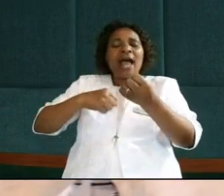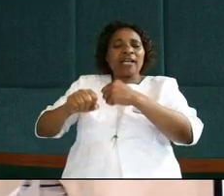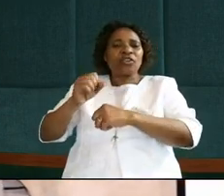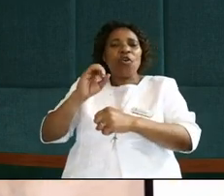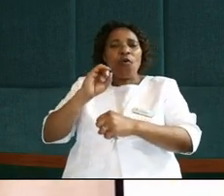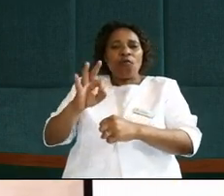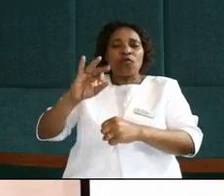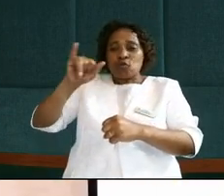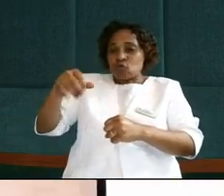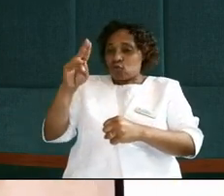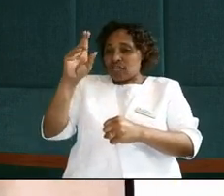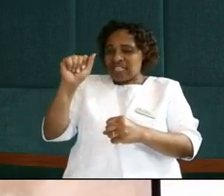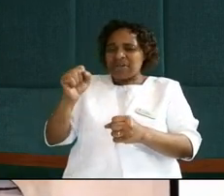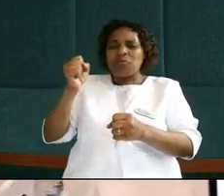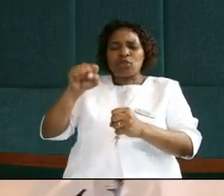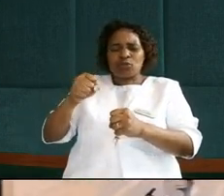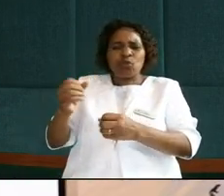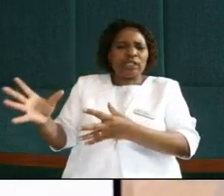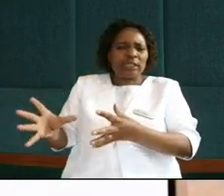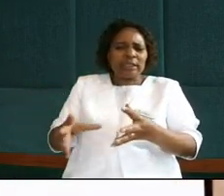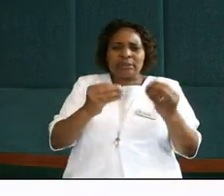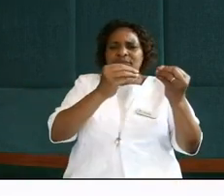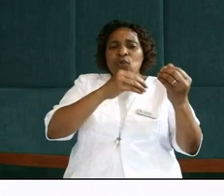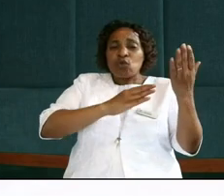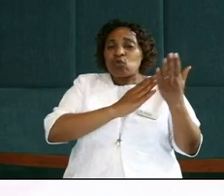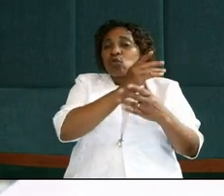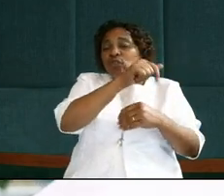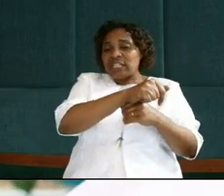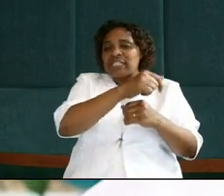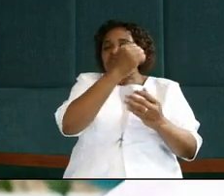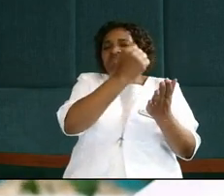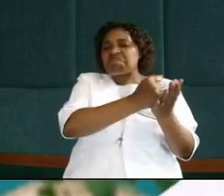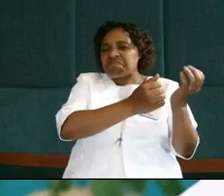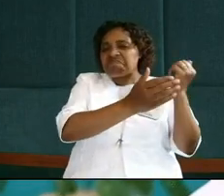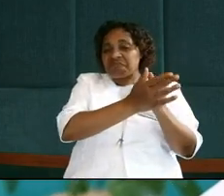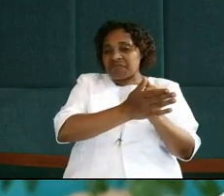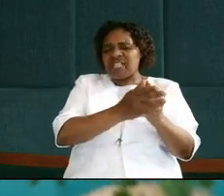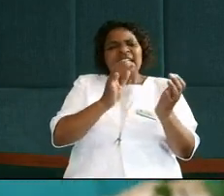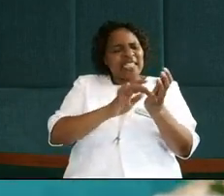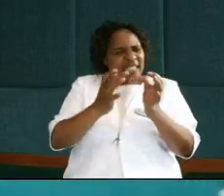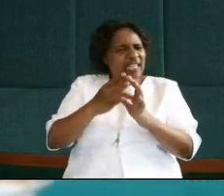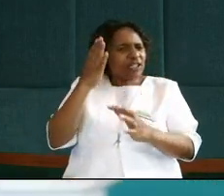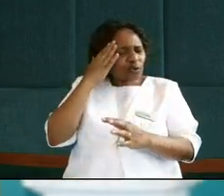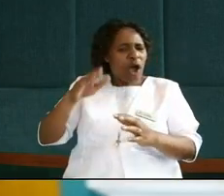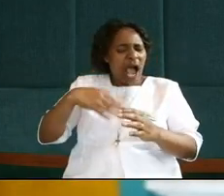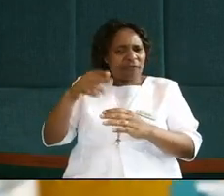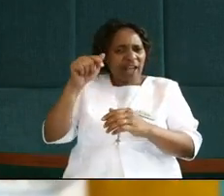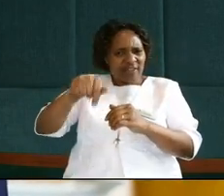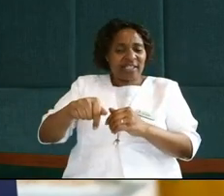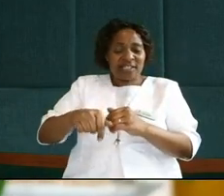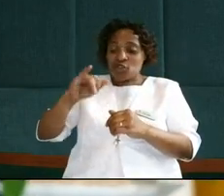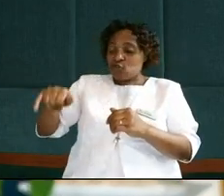would take him through the afternoon, through hour of the night, he would be persecuted. Jesus knew after this act of